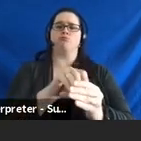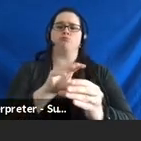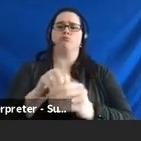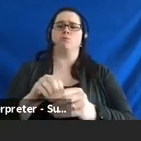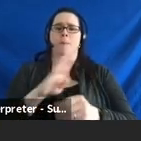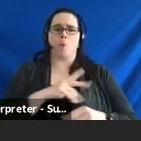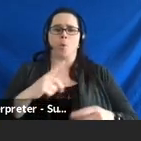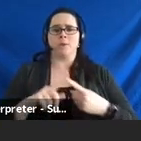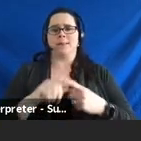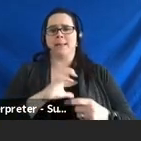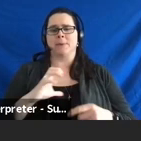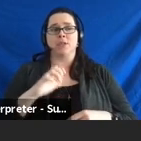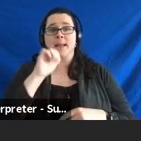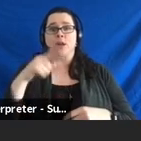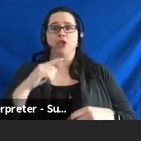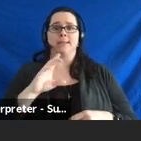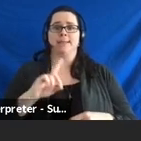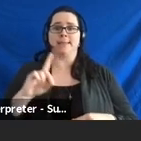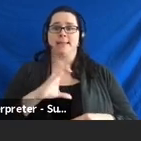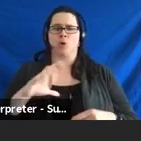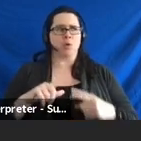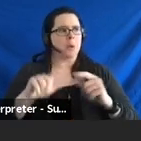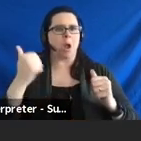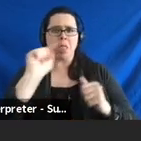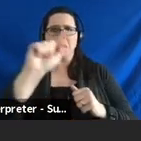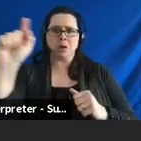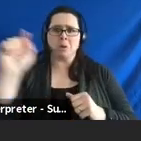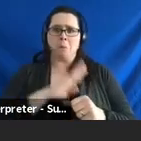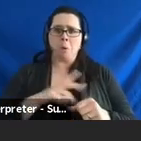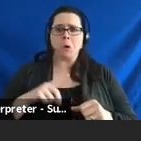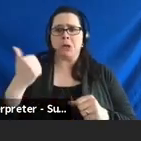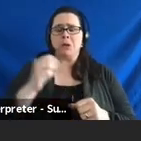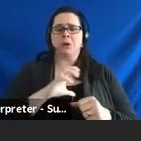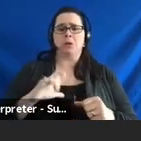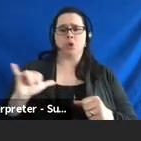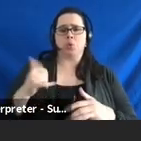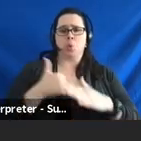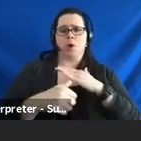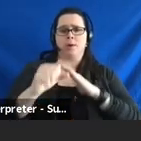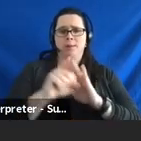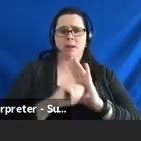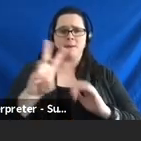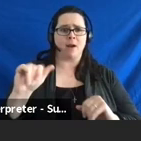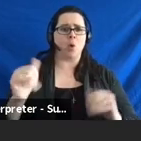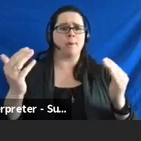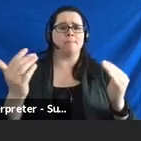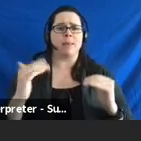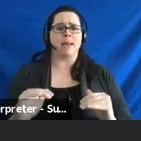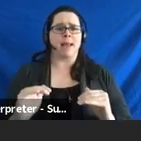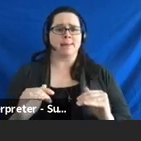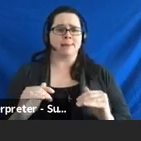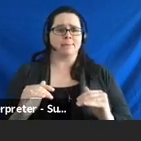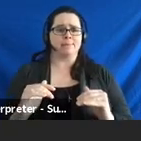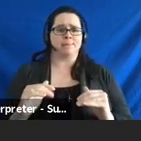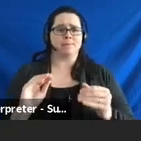commissions, not just like the DD Council Board, but other boards and commissions that our state has. Our next activity here is